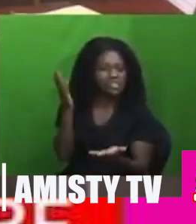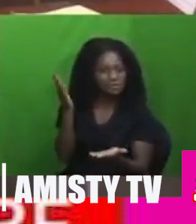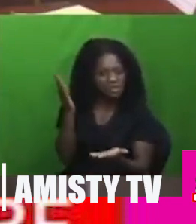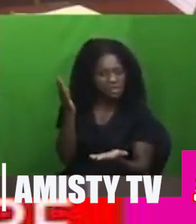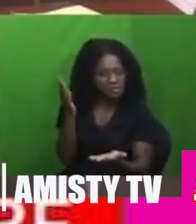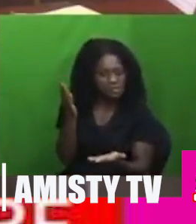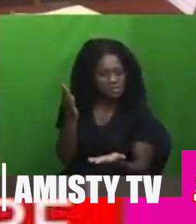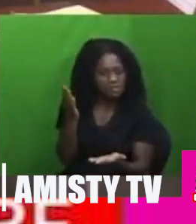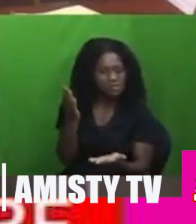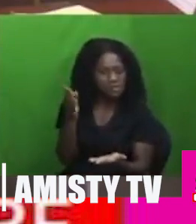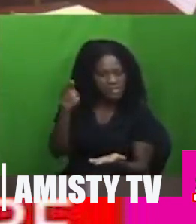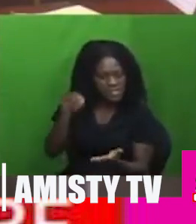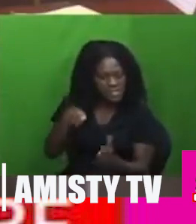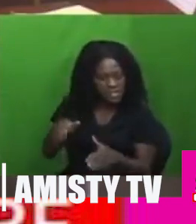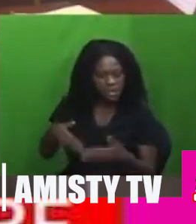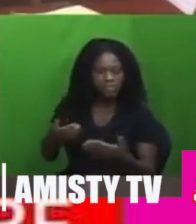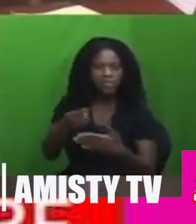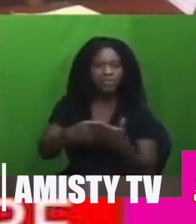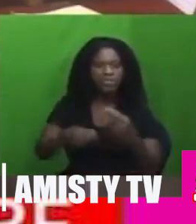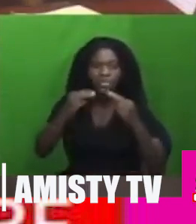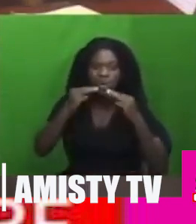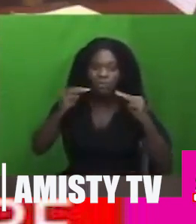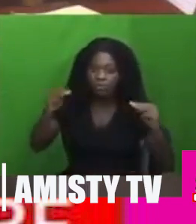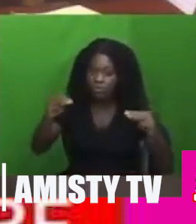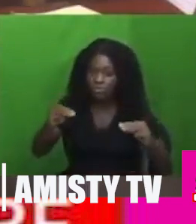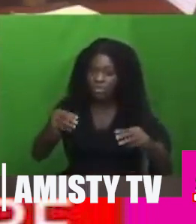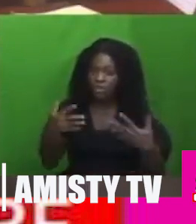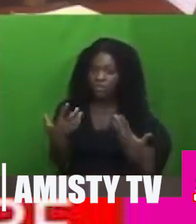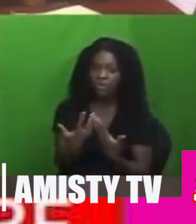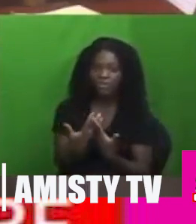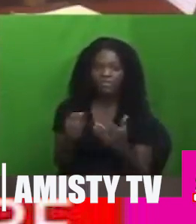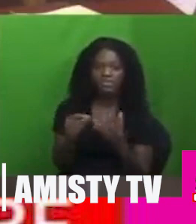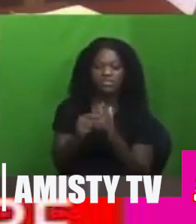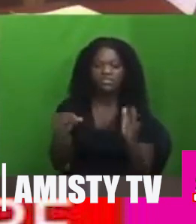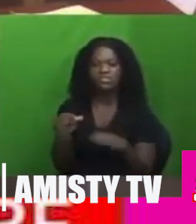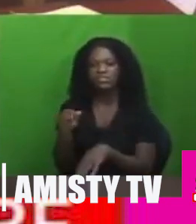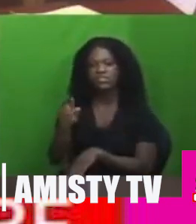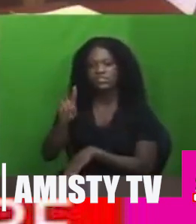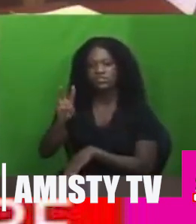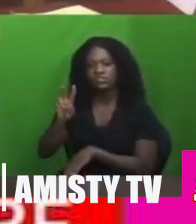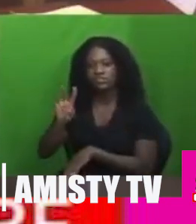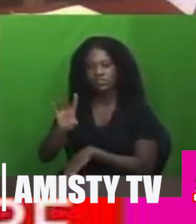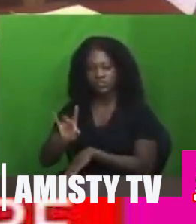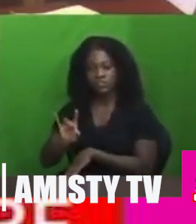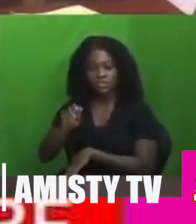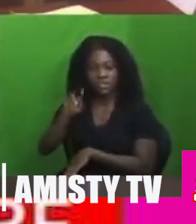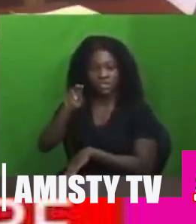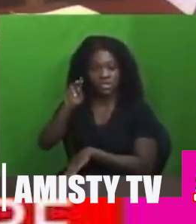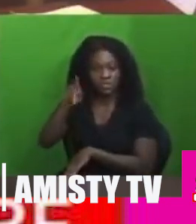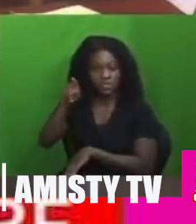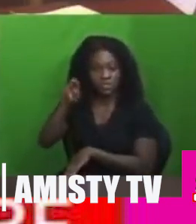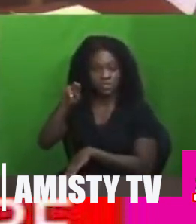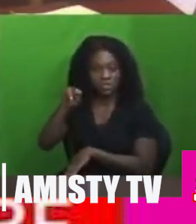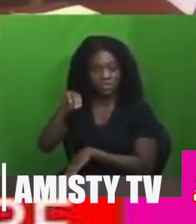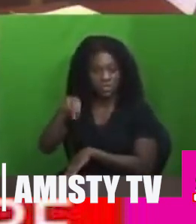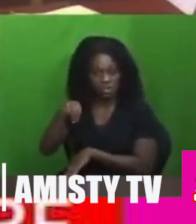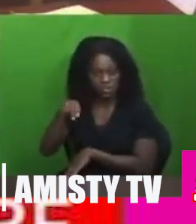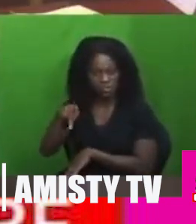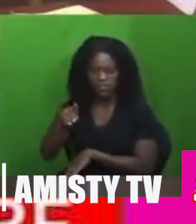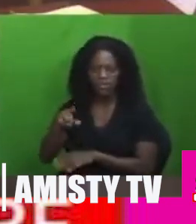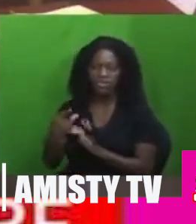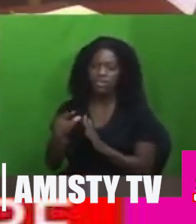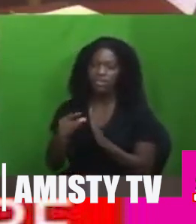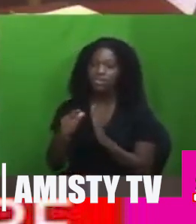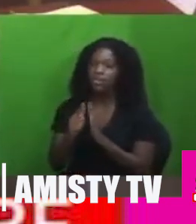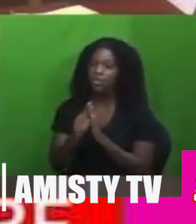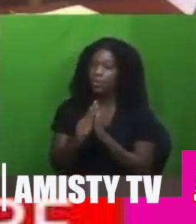come to us in a form of a motion in line with Section 28 of the PFM Act. Mr. Speaker, let them do the right-hand, come with